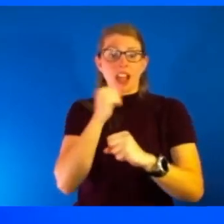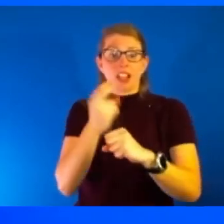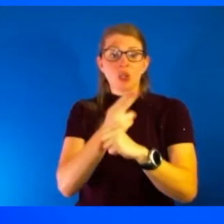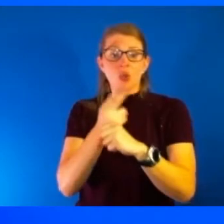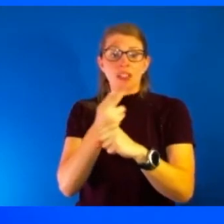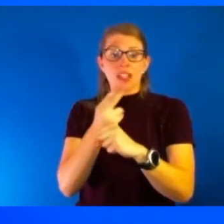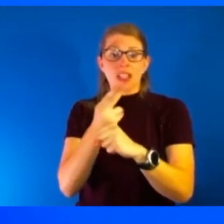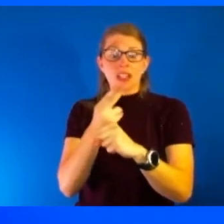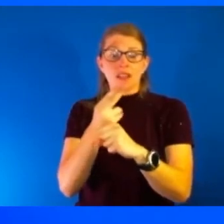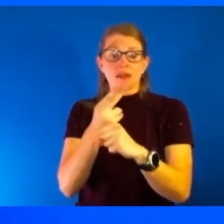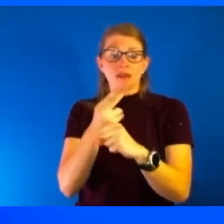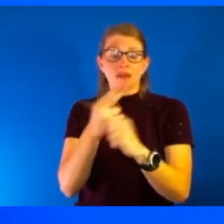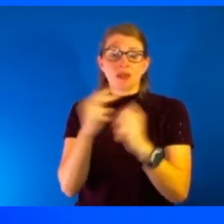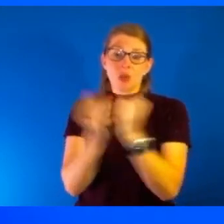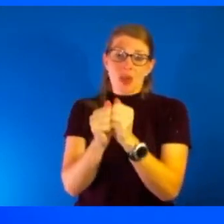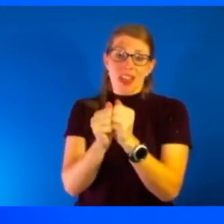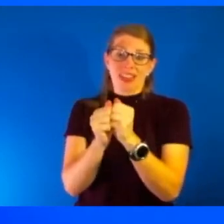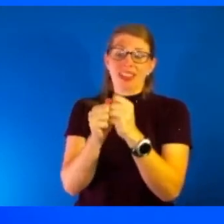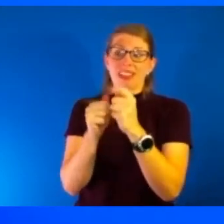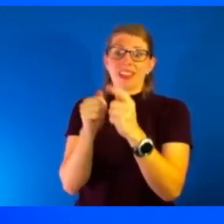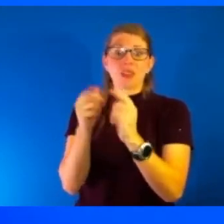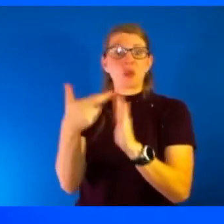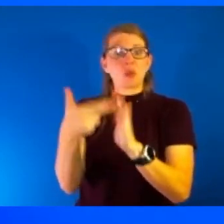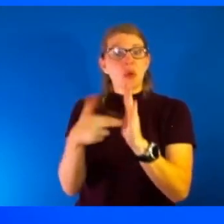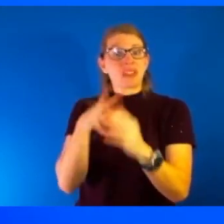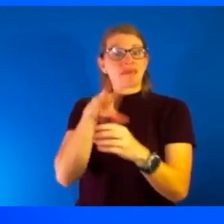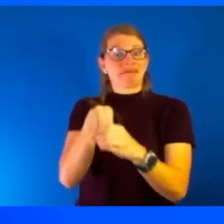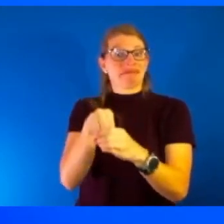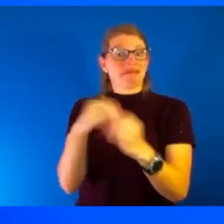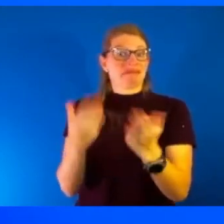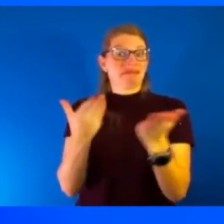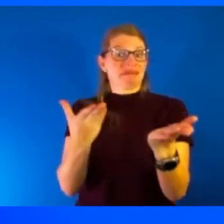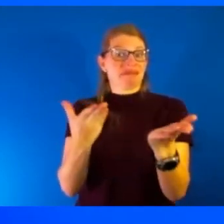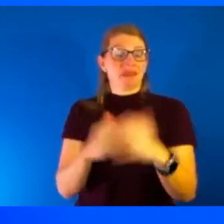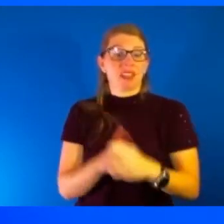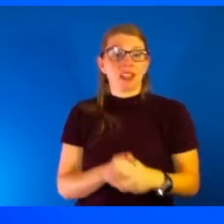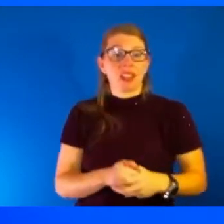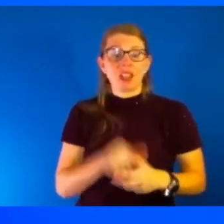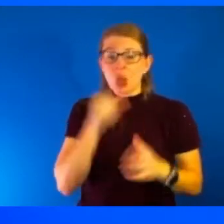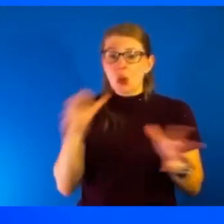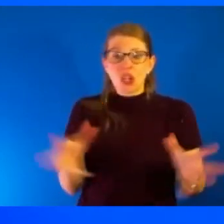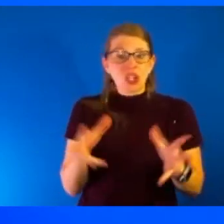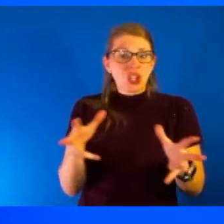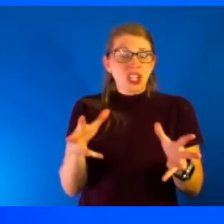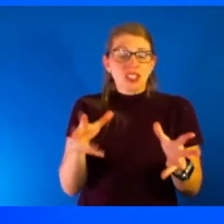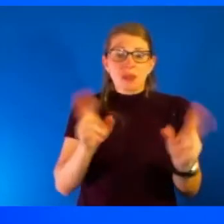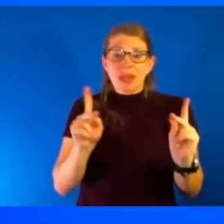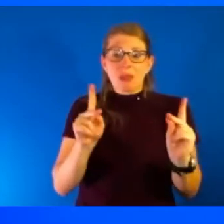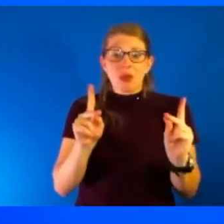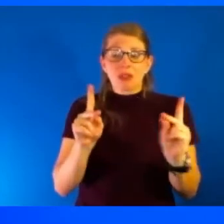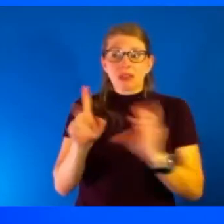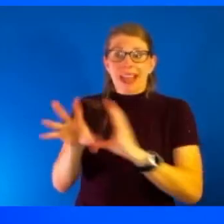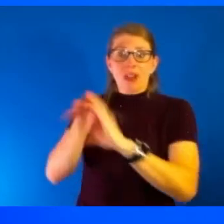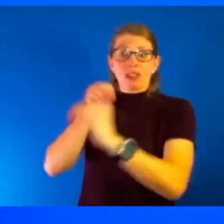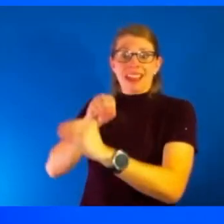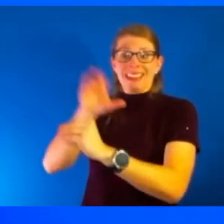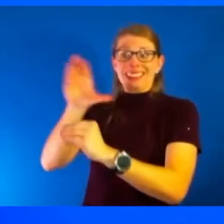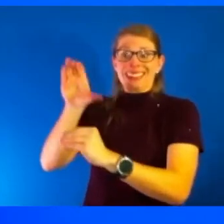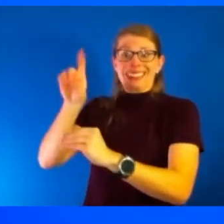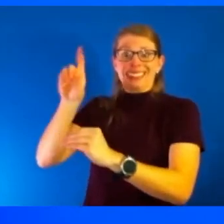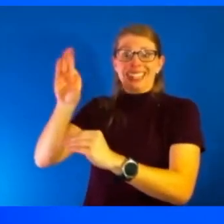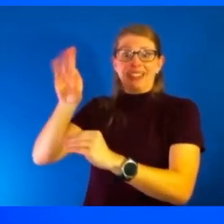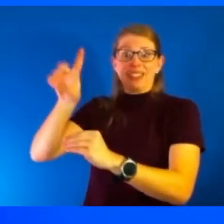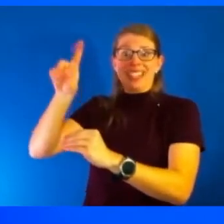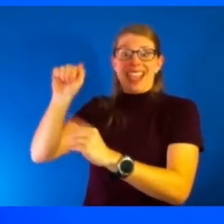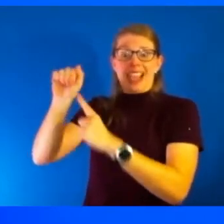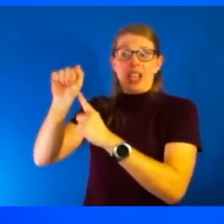of the reasons why we don't encourage people to to go beyond where FDA and CDC are right now. But I have a strong feeling they're about to catch up.